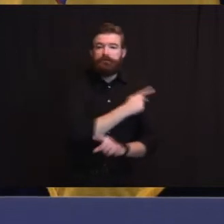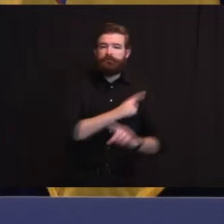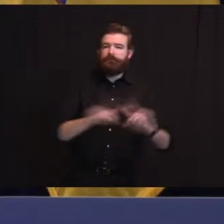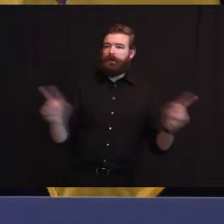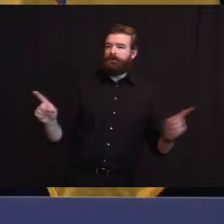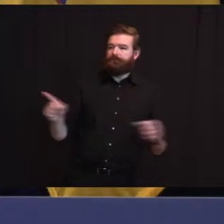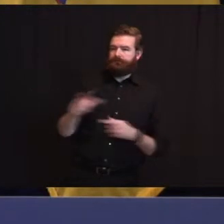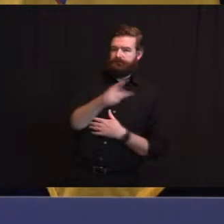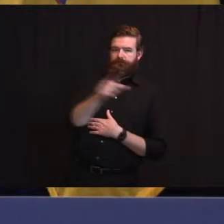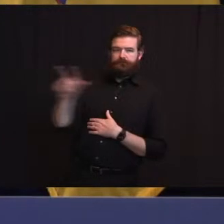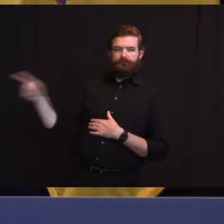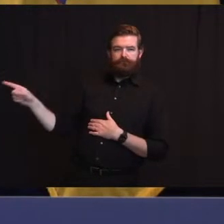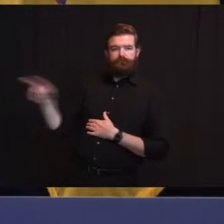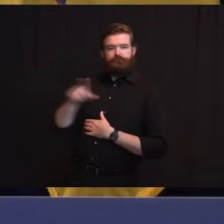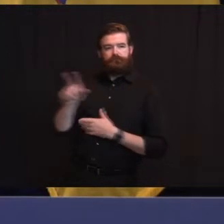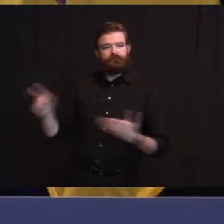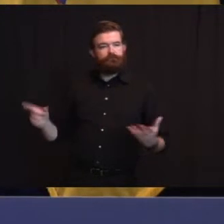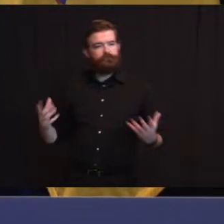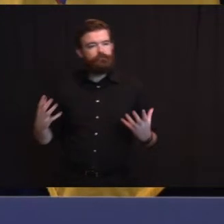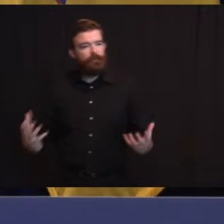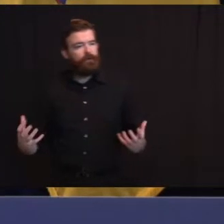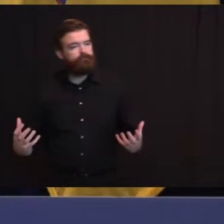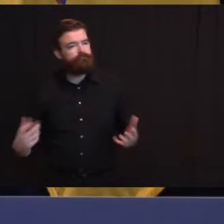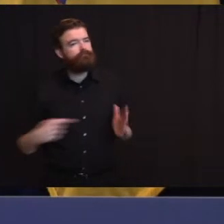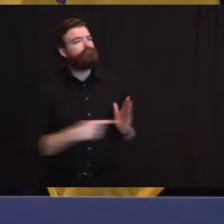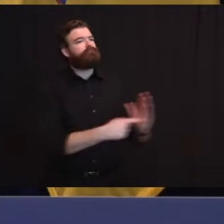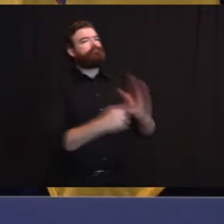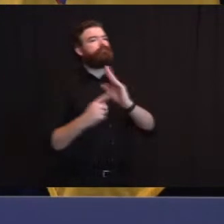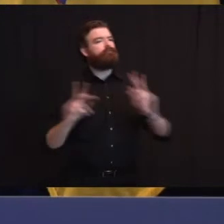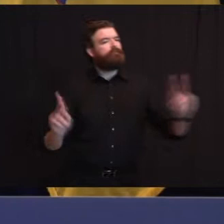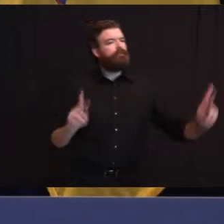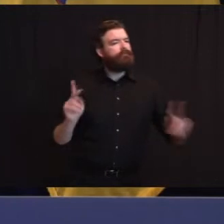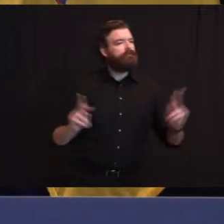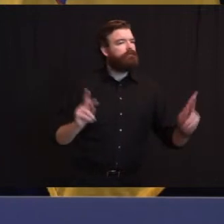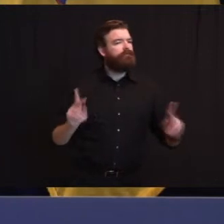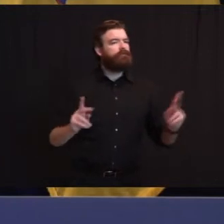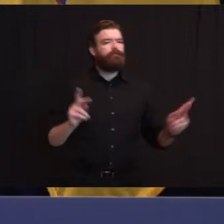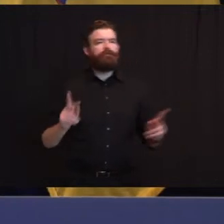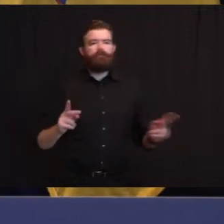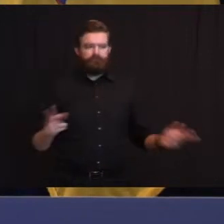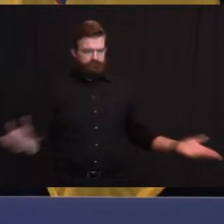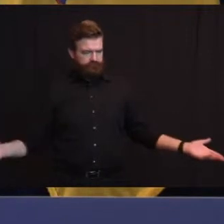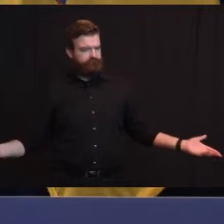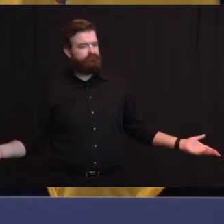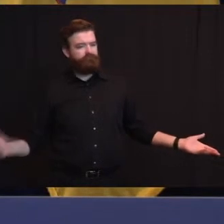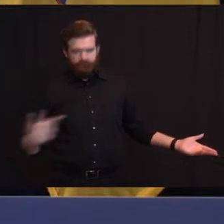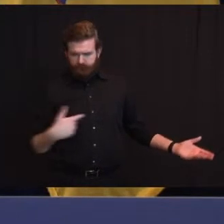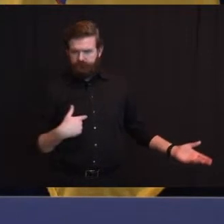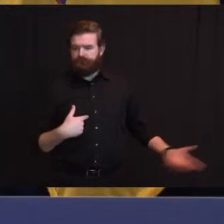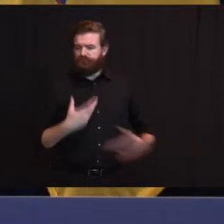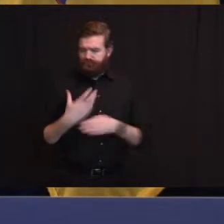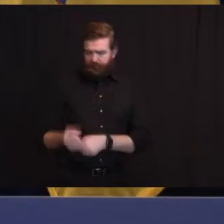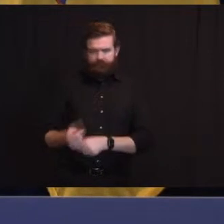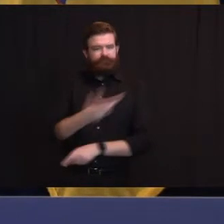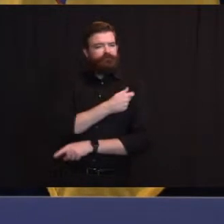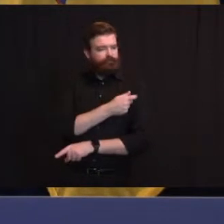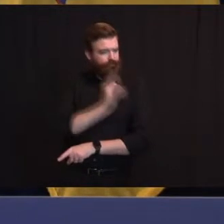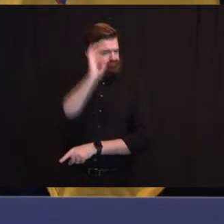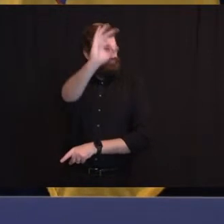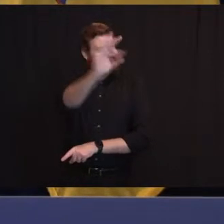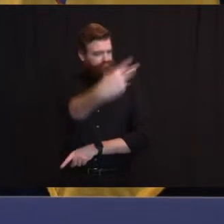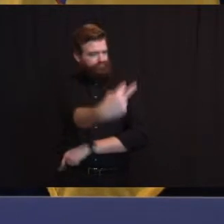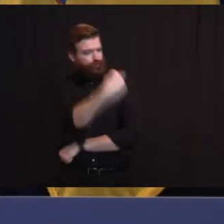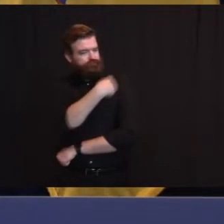confidence in the vaccine? Not to be impolite, you're both over 60, so you're in a more vulnerable category. Easy now. There you go.